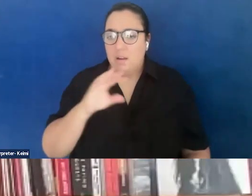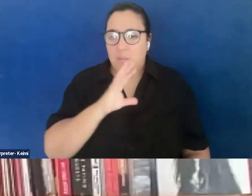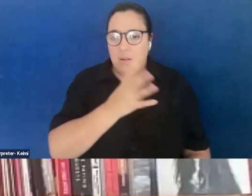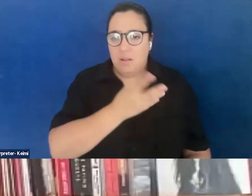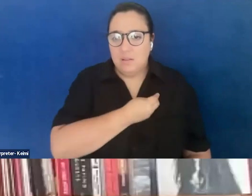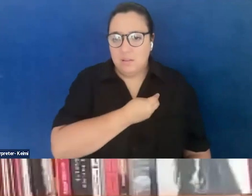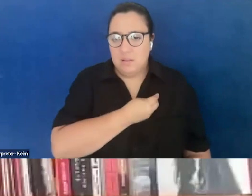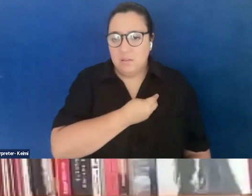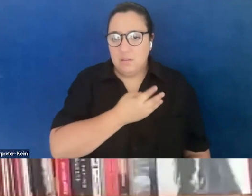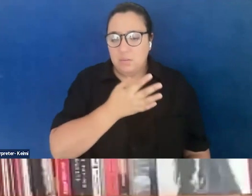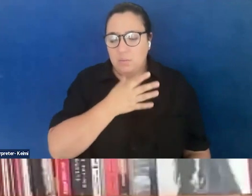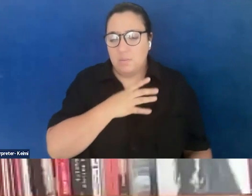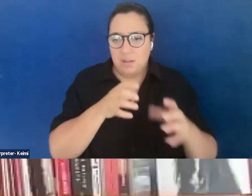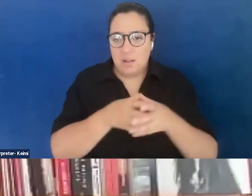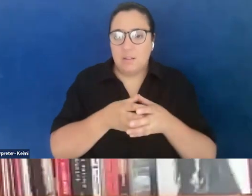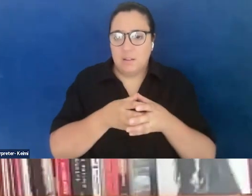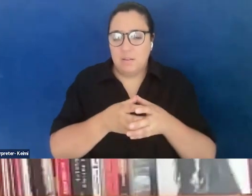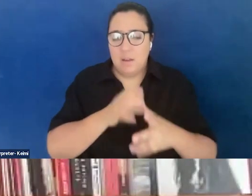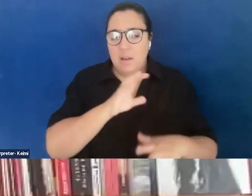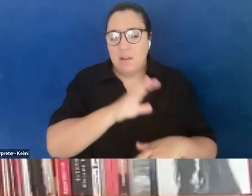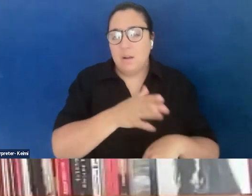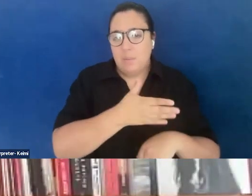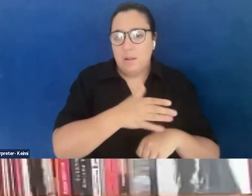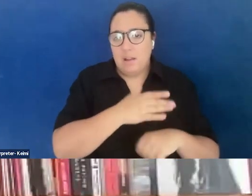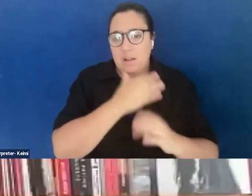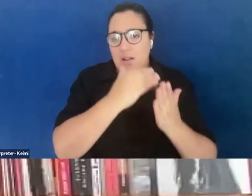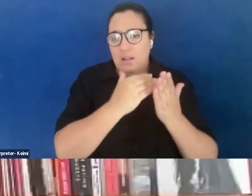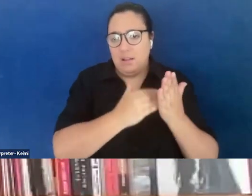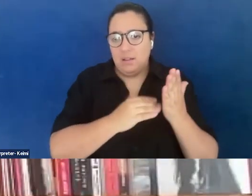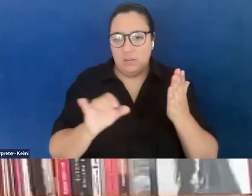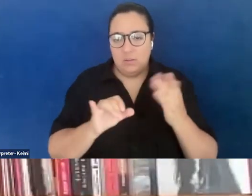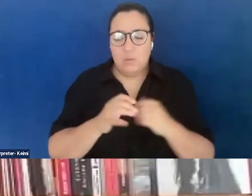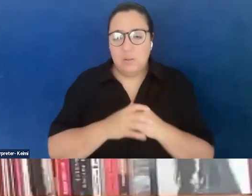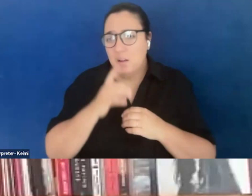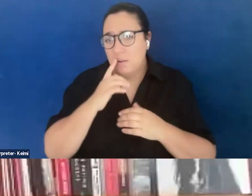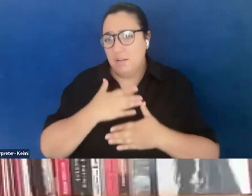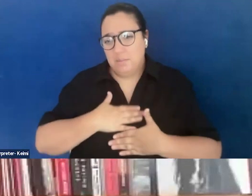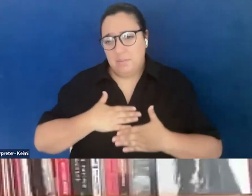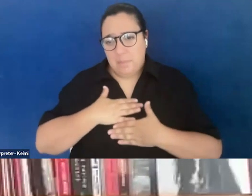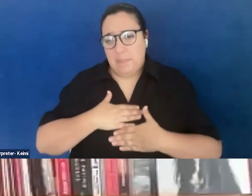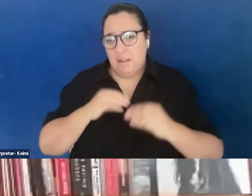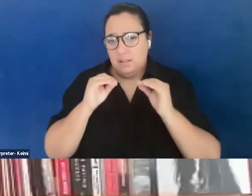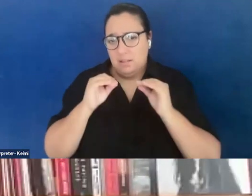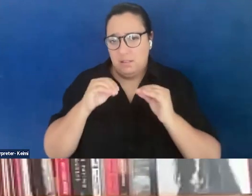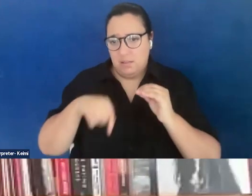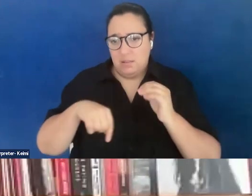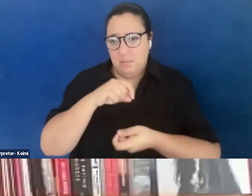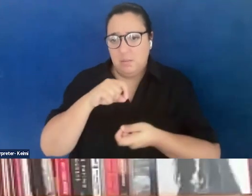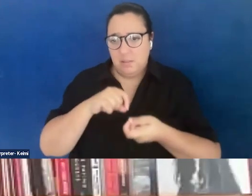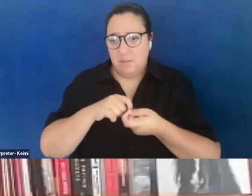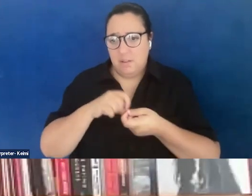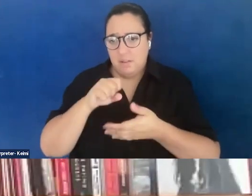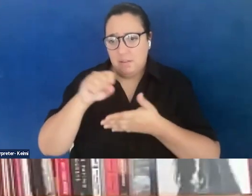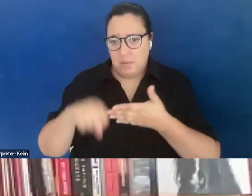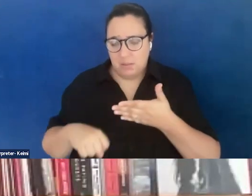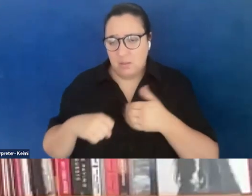Spotify channel. So I really appreciate y'all for that. And it has been a pleasure to teach them this particular semester, the ways